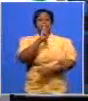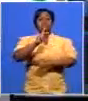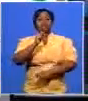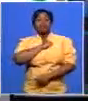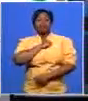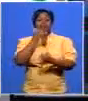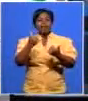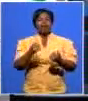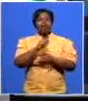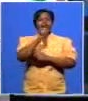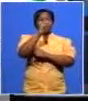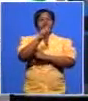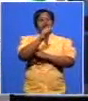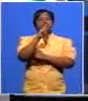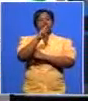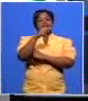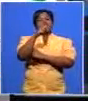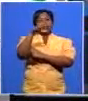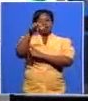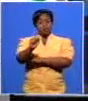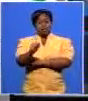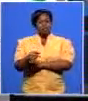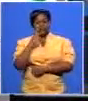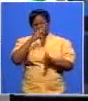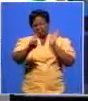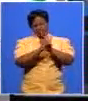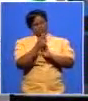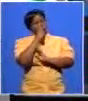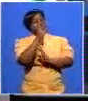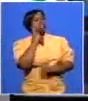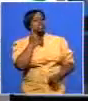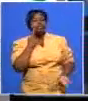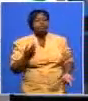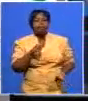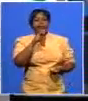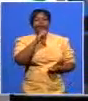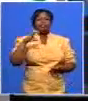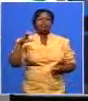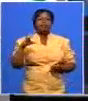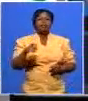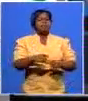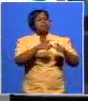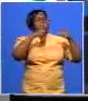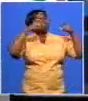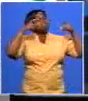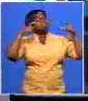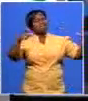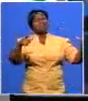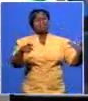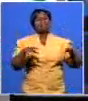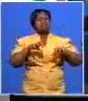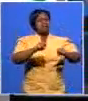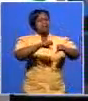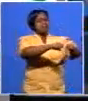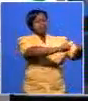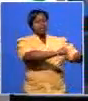go not off together off together you see that the ANC all of a sudden is a big presence big footprint it has taken a